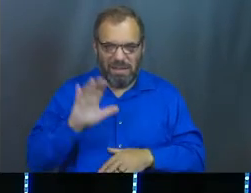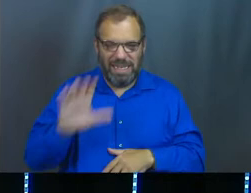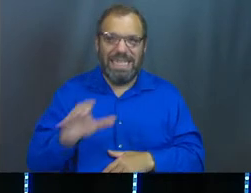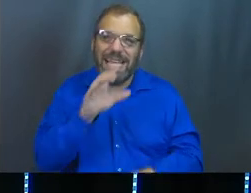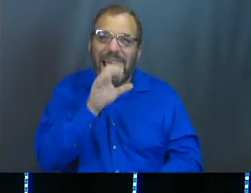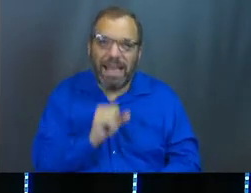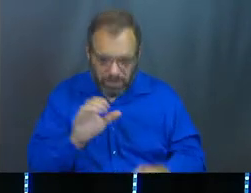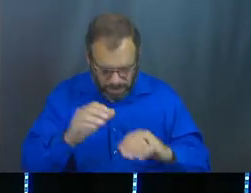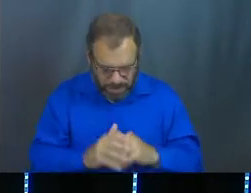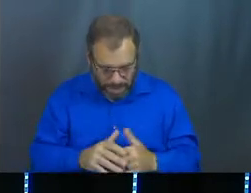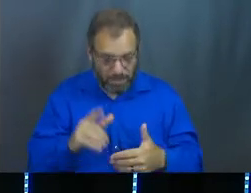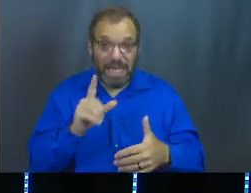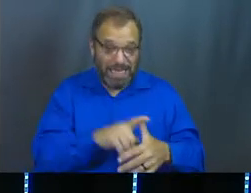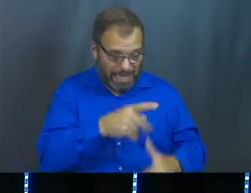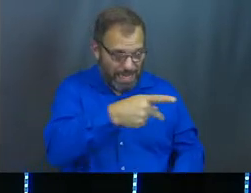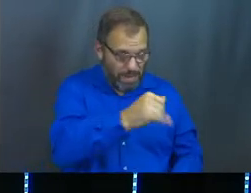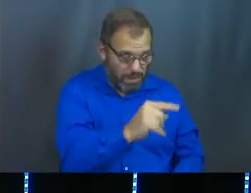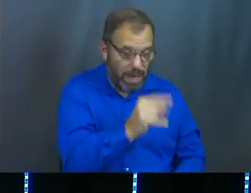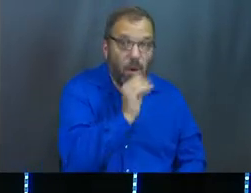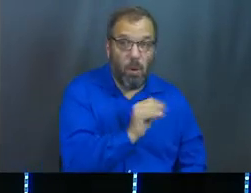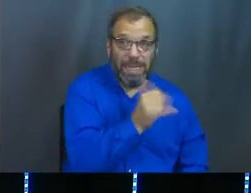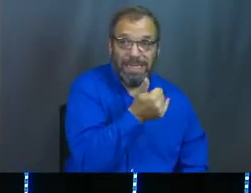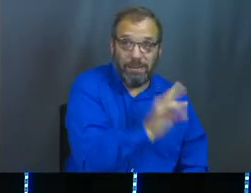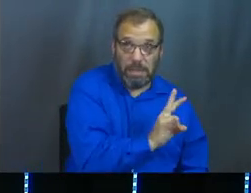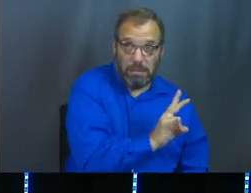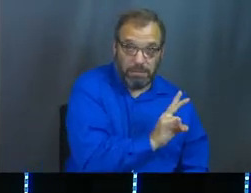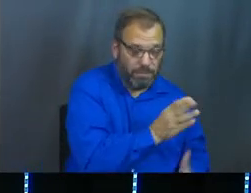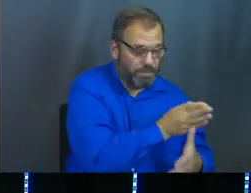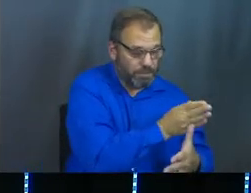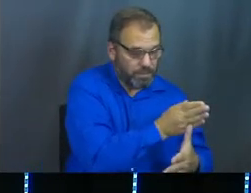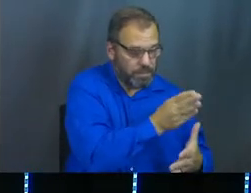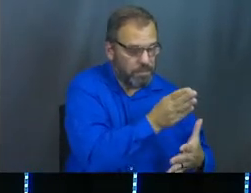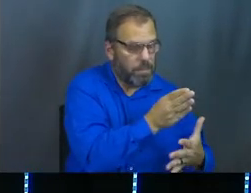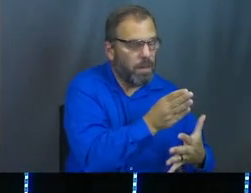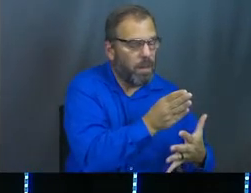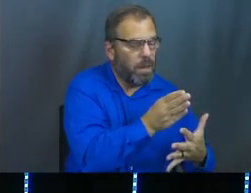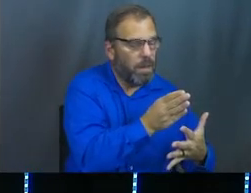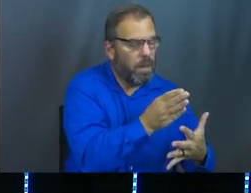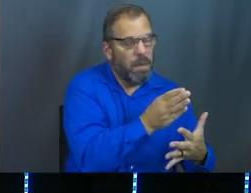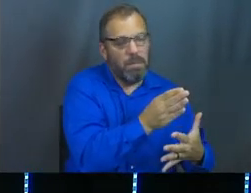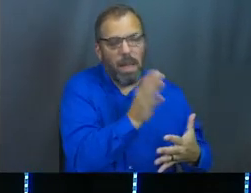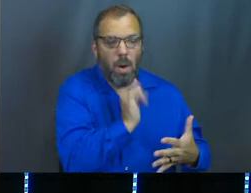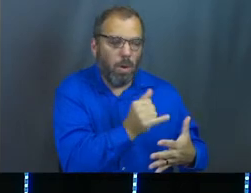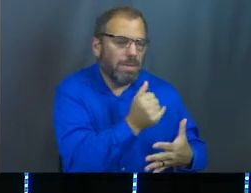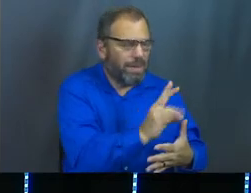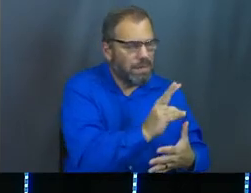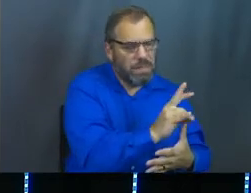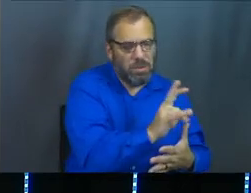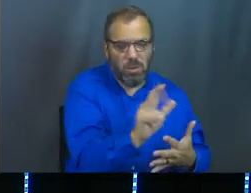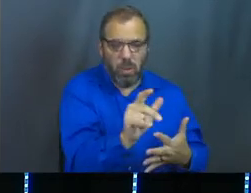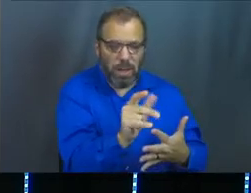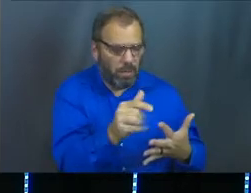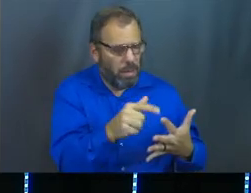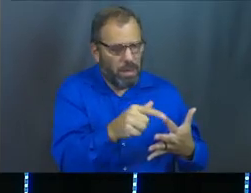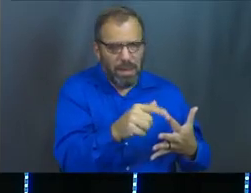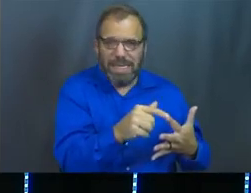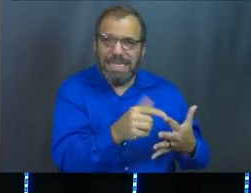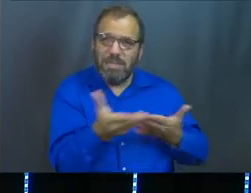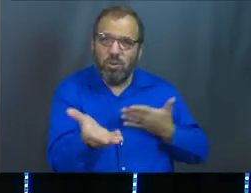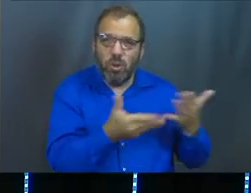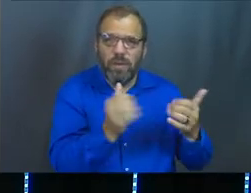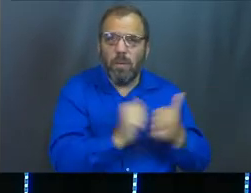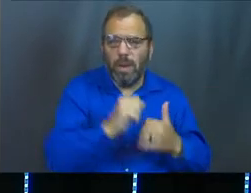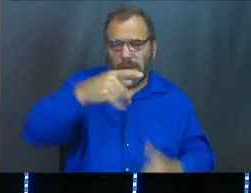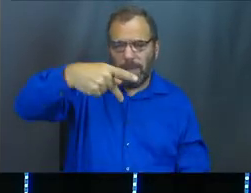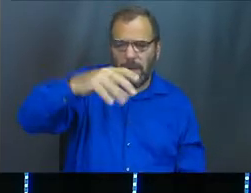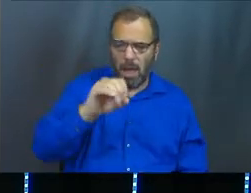age. He's in the pit at age 17. Age 17, probably to age 23. He's serving